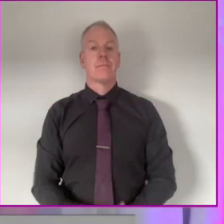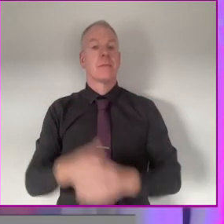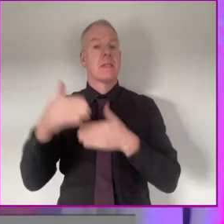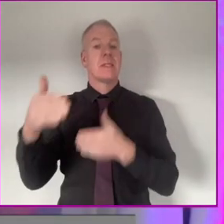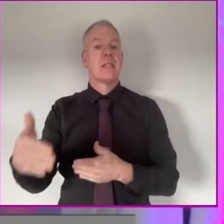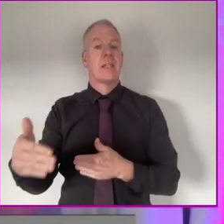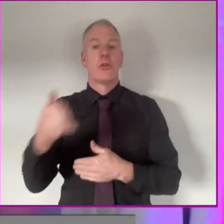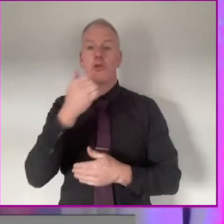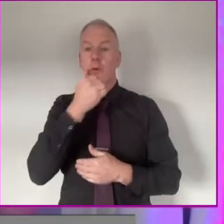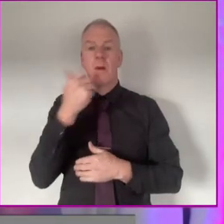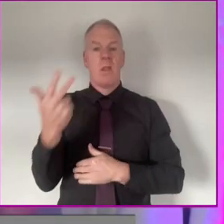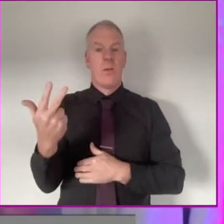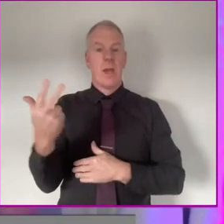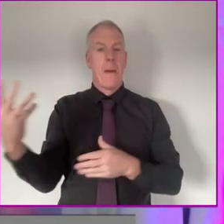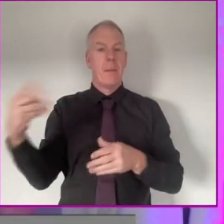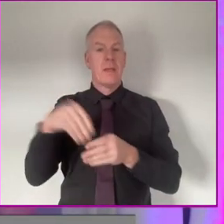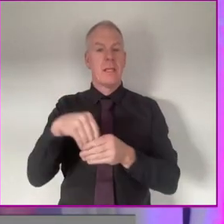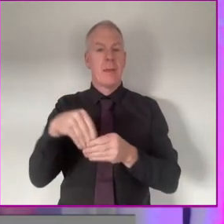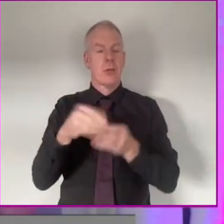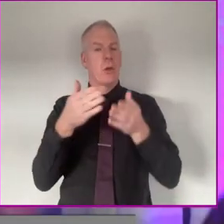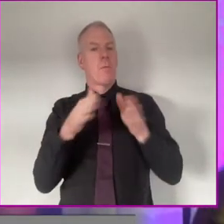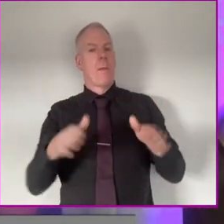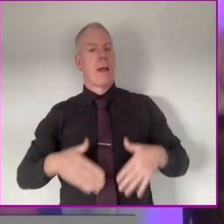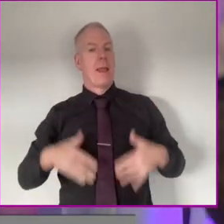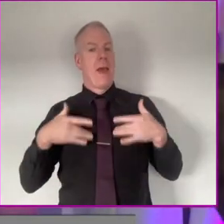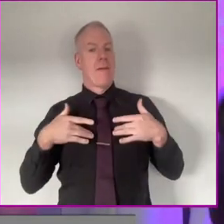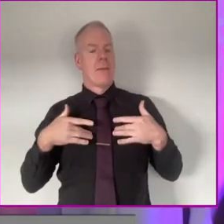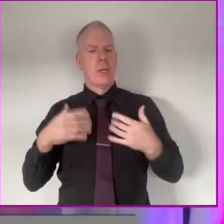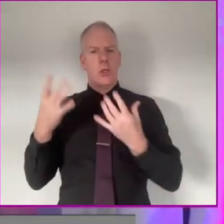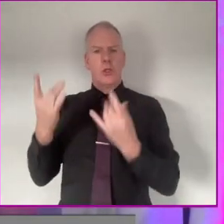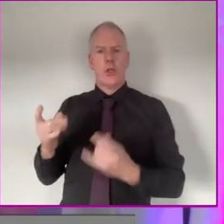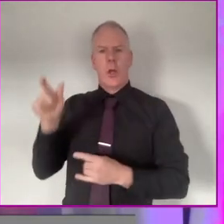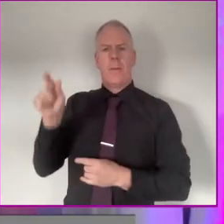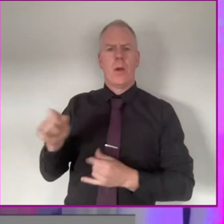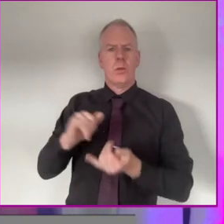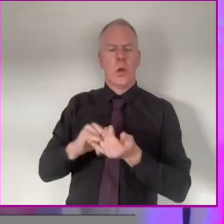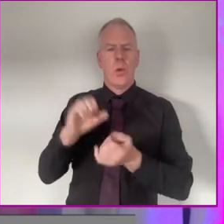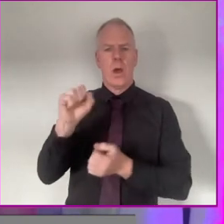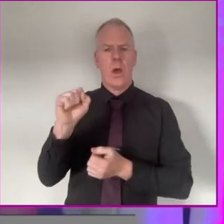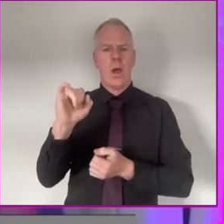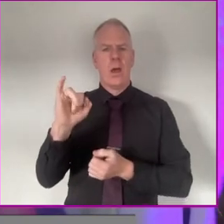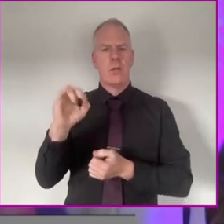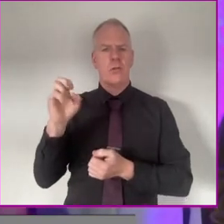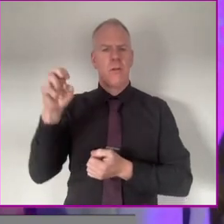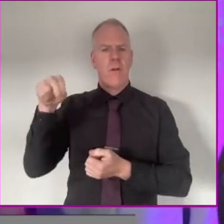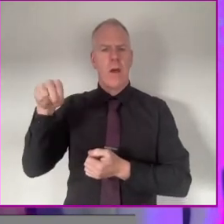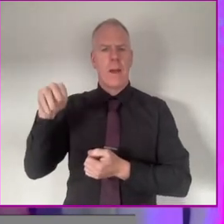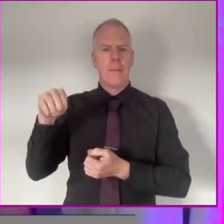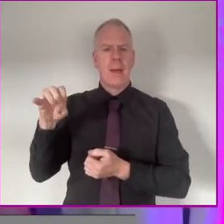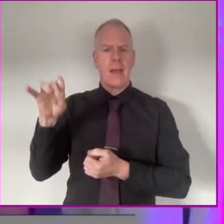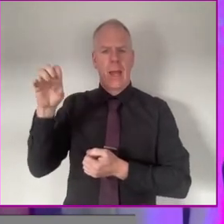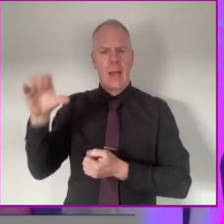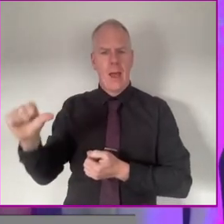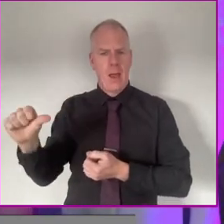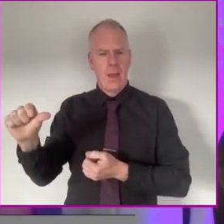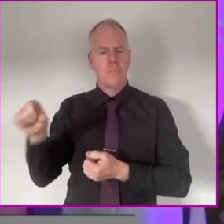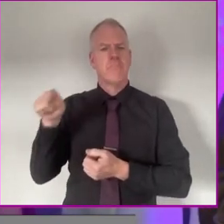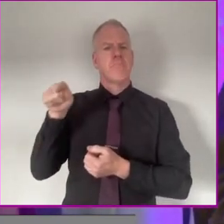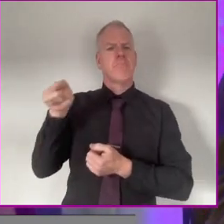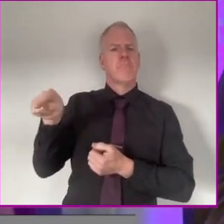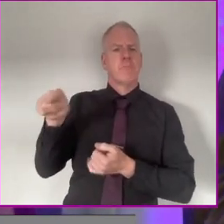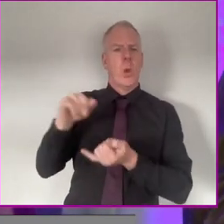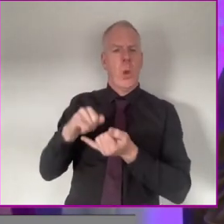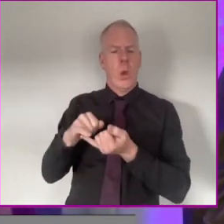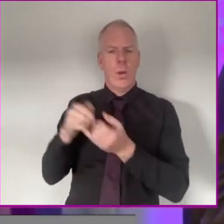Session number three participation in public life and our chair for this session is Siobhan McKenna and